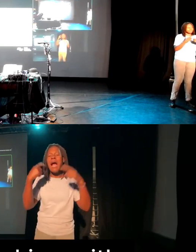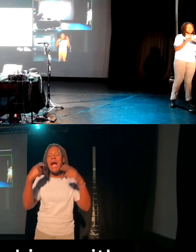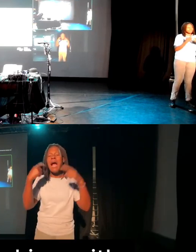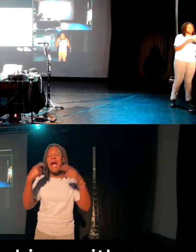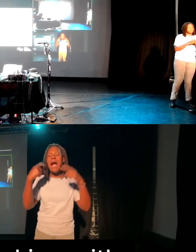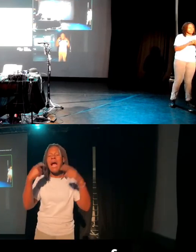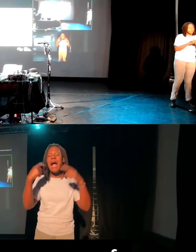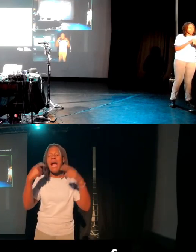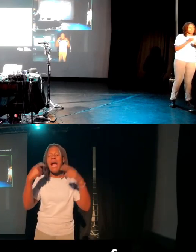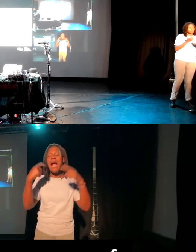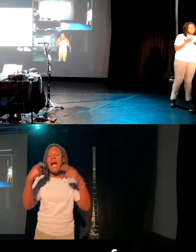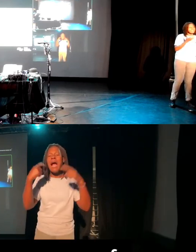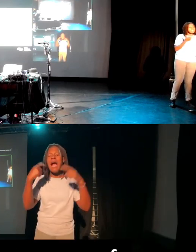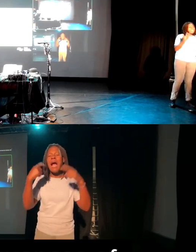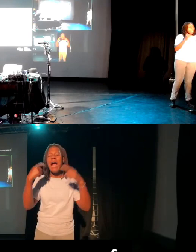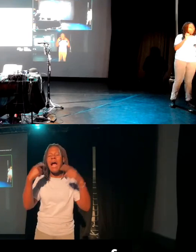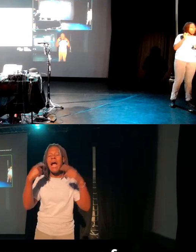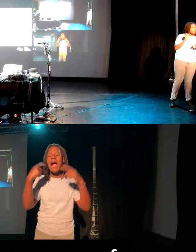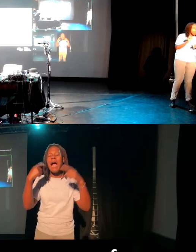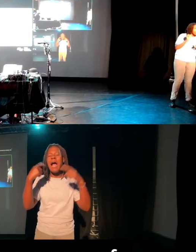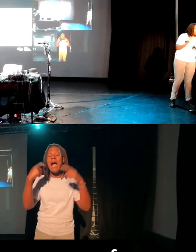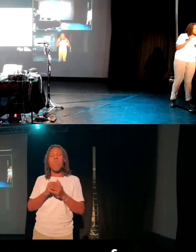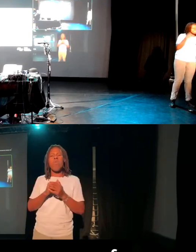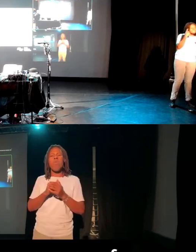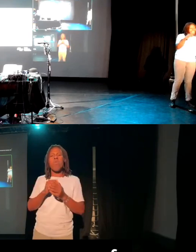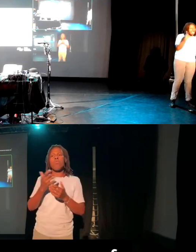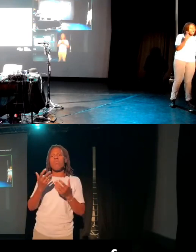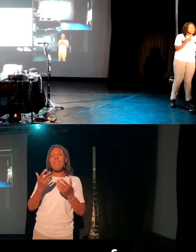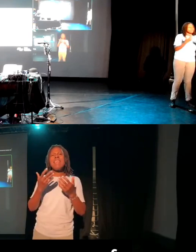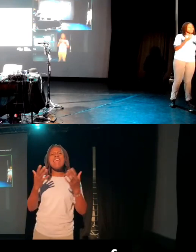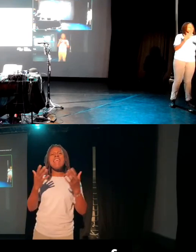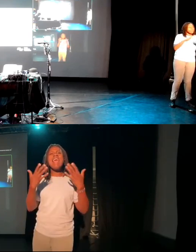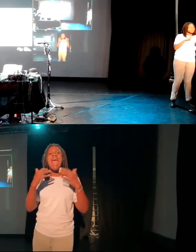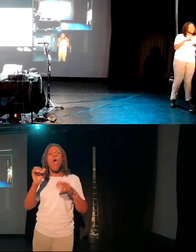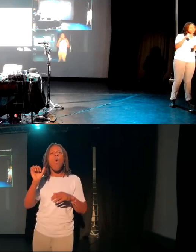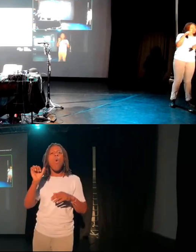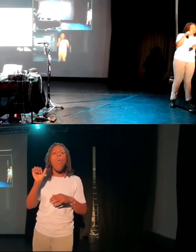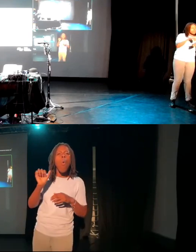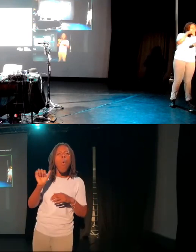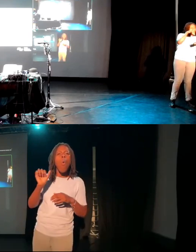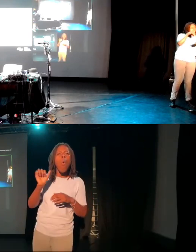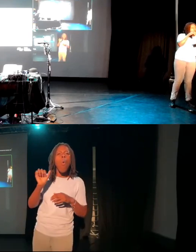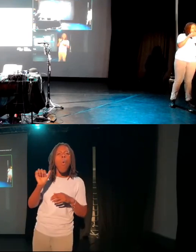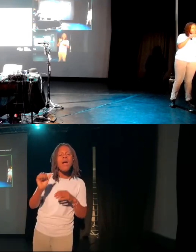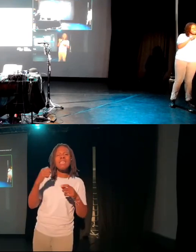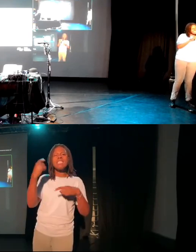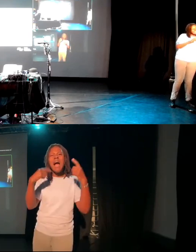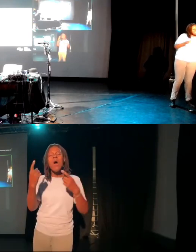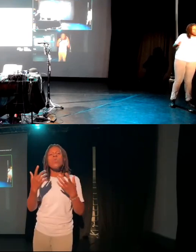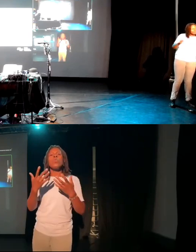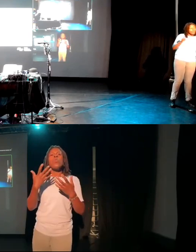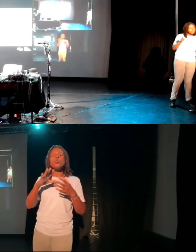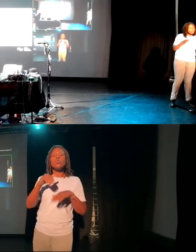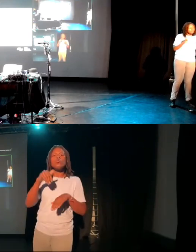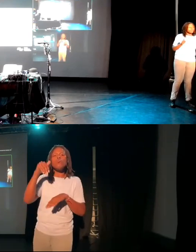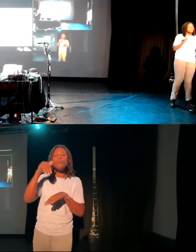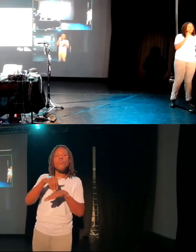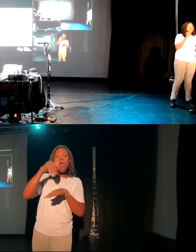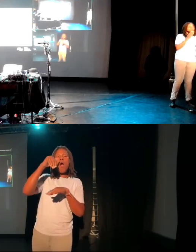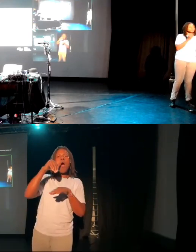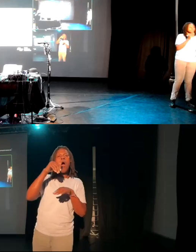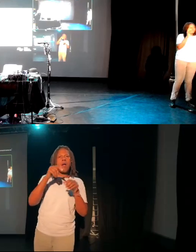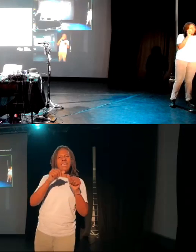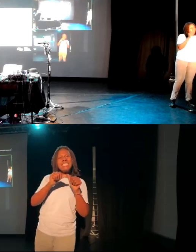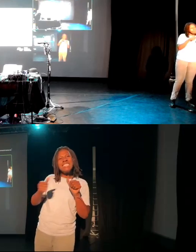got of working with Andy. So it's triggering, you know, whole sequences of music. So we can use that card based system so that we can